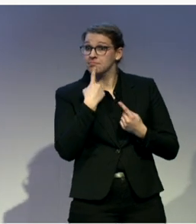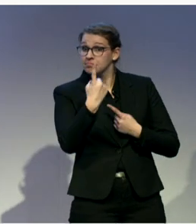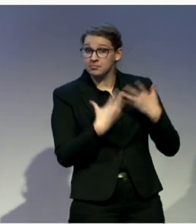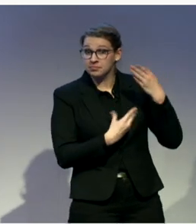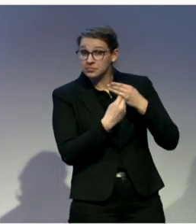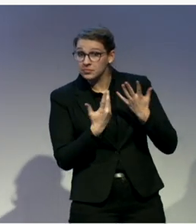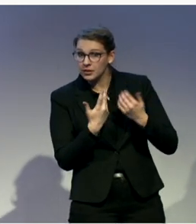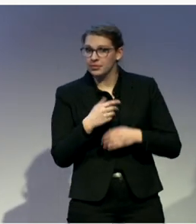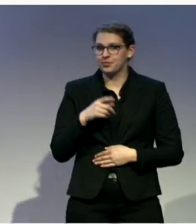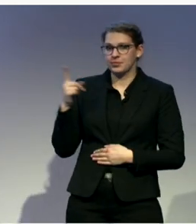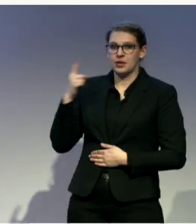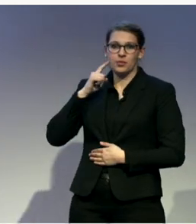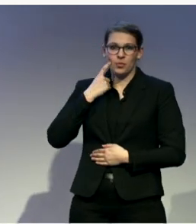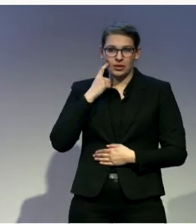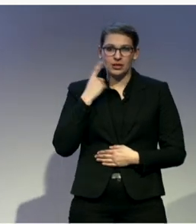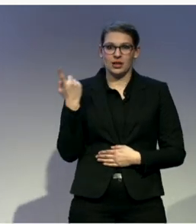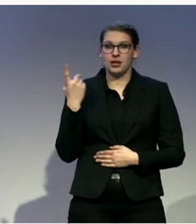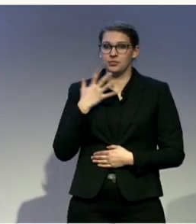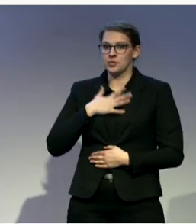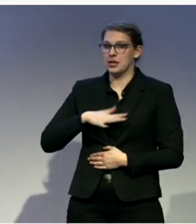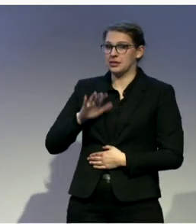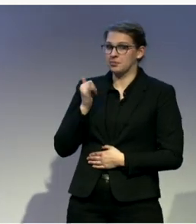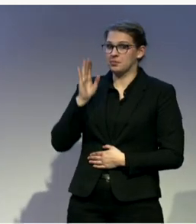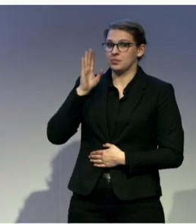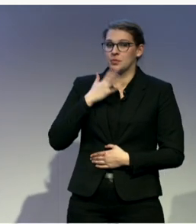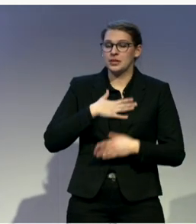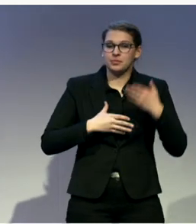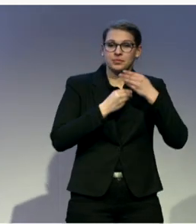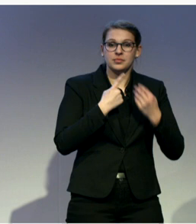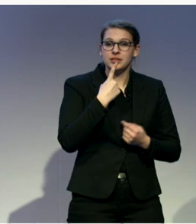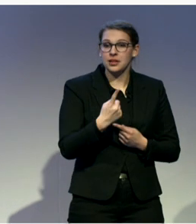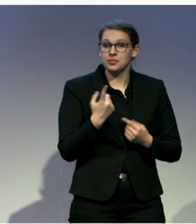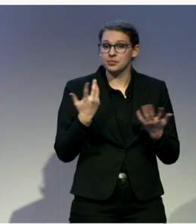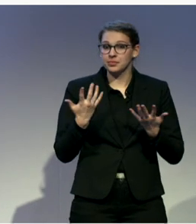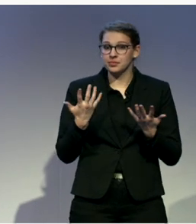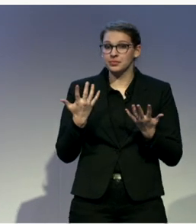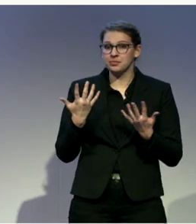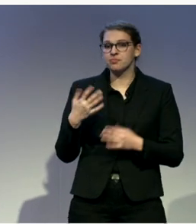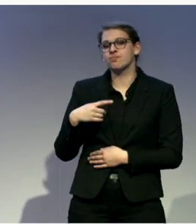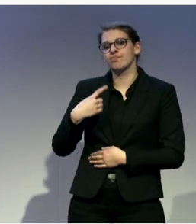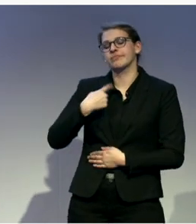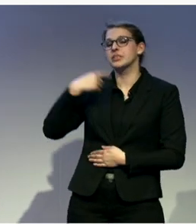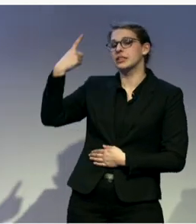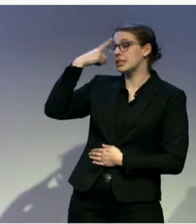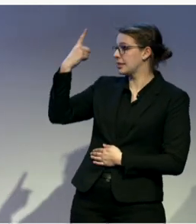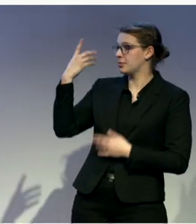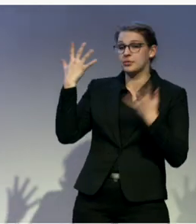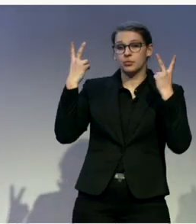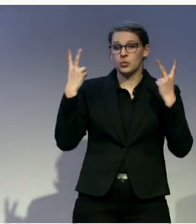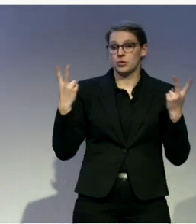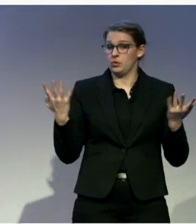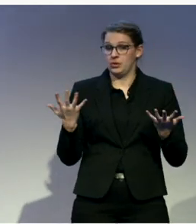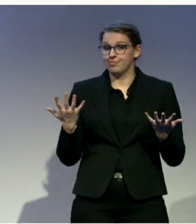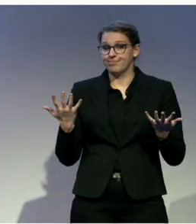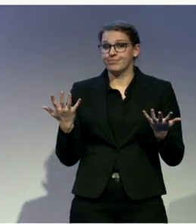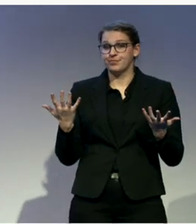something. Because I think it was very important what our two deaf signers said.